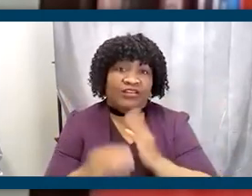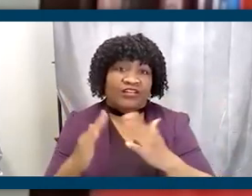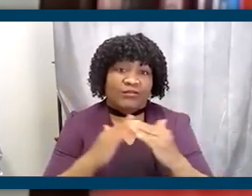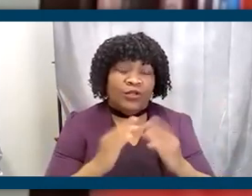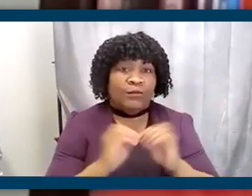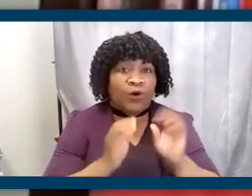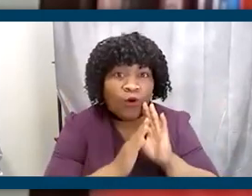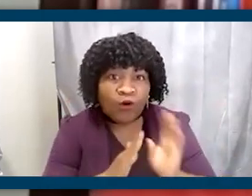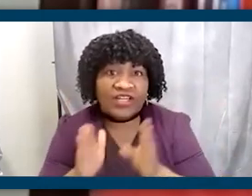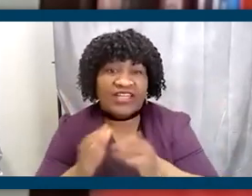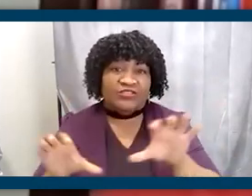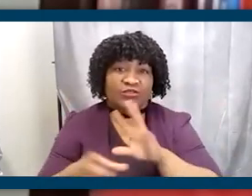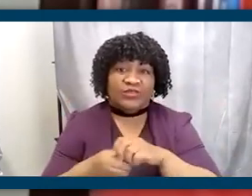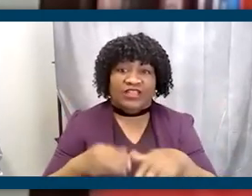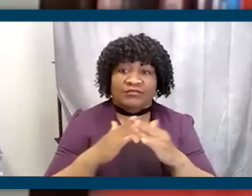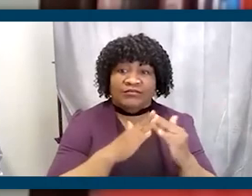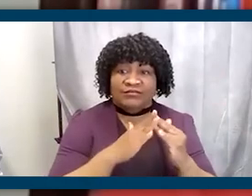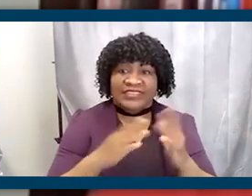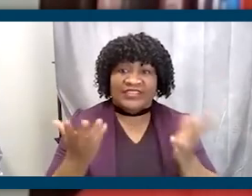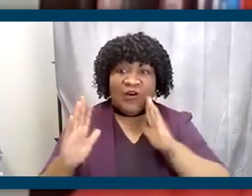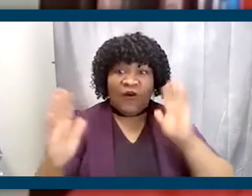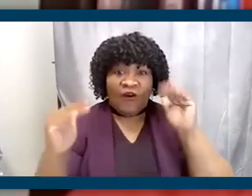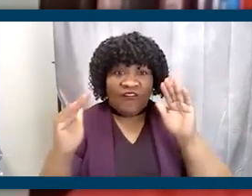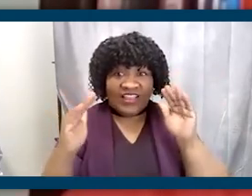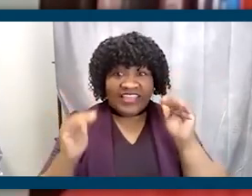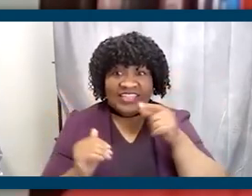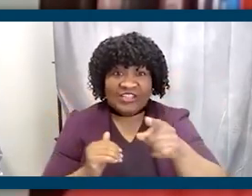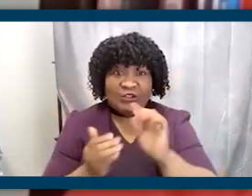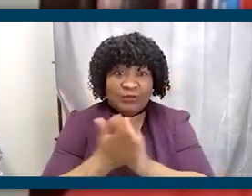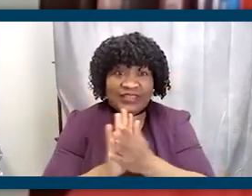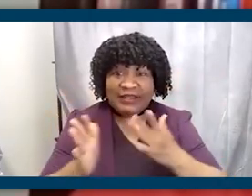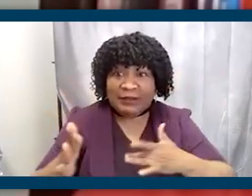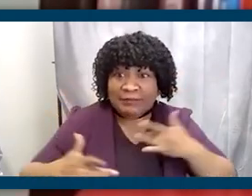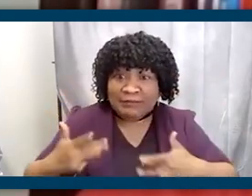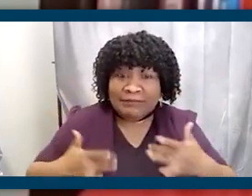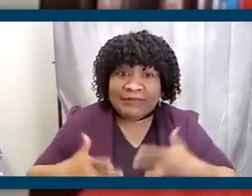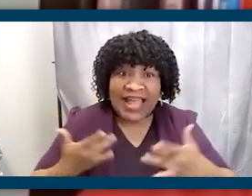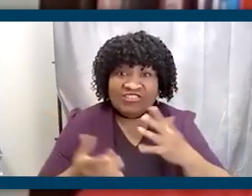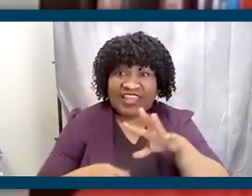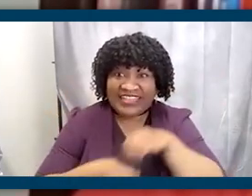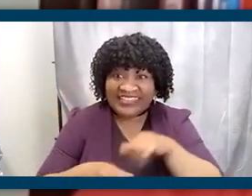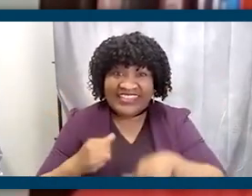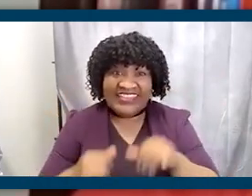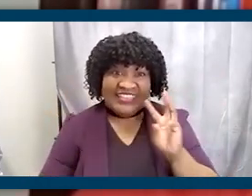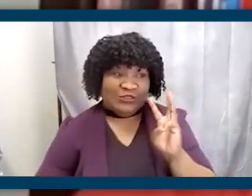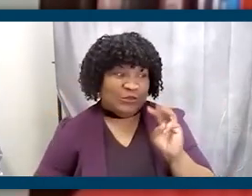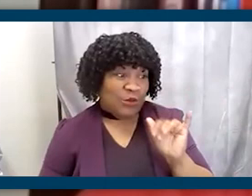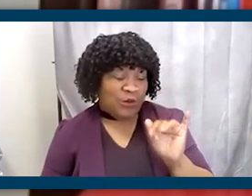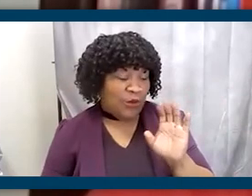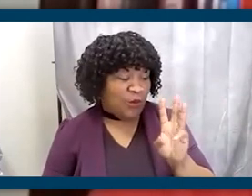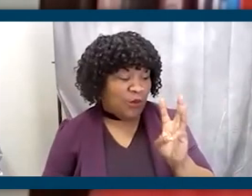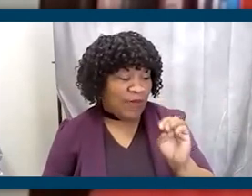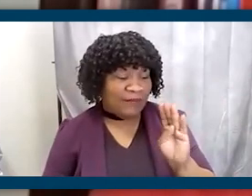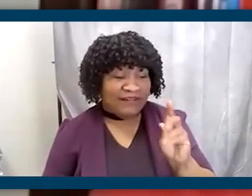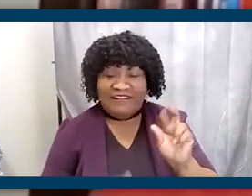organizing to do. So, so hopefully you were getting hydrated during this webinar, during this event,